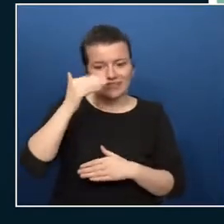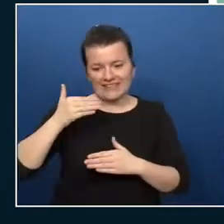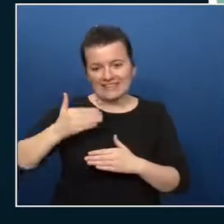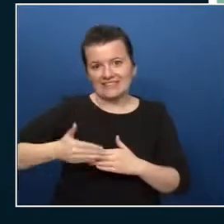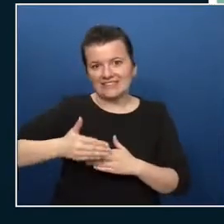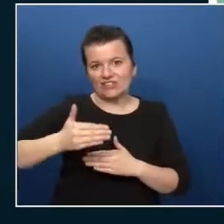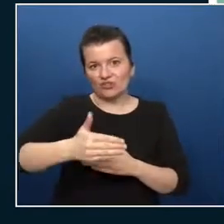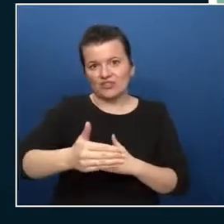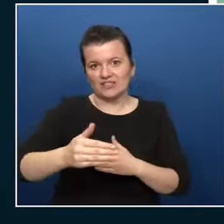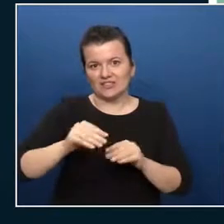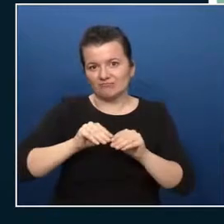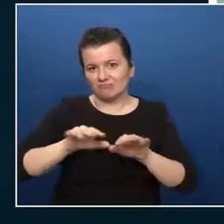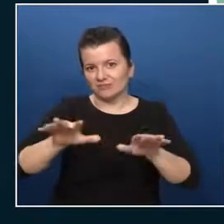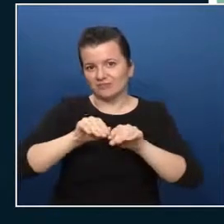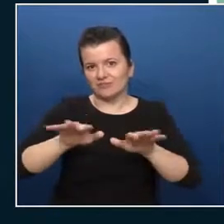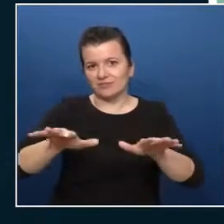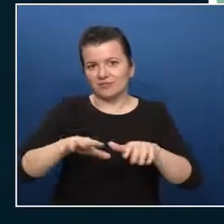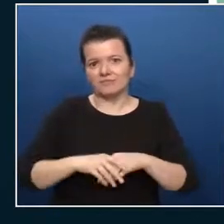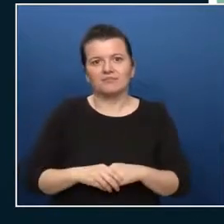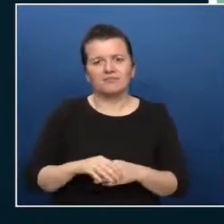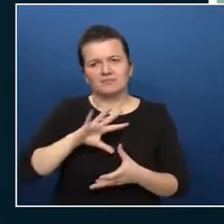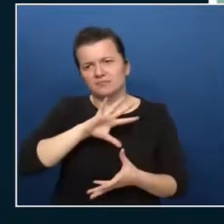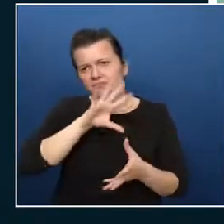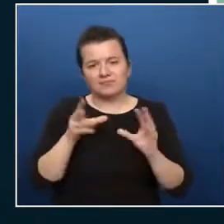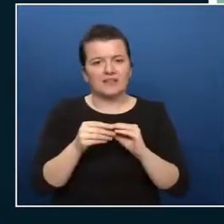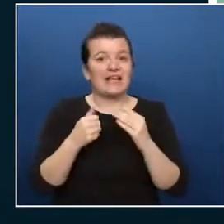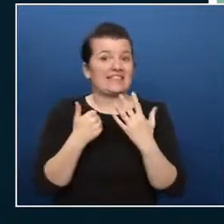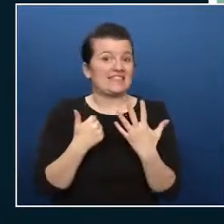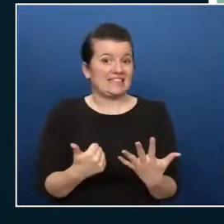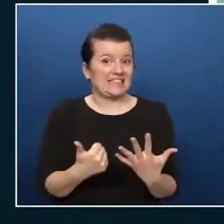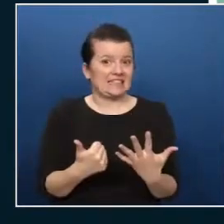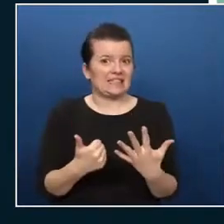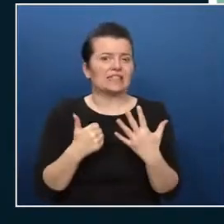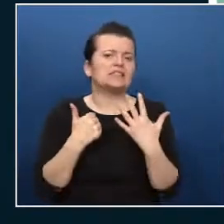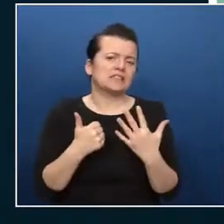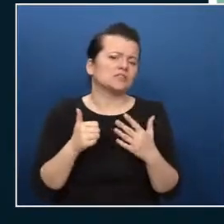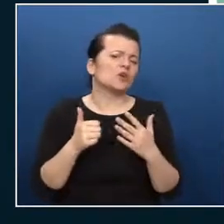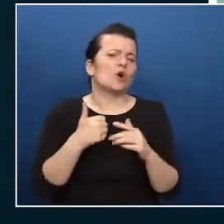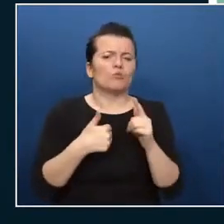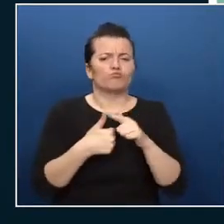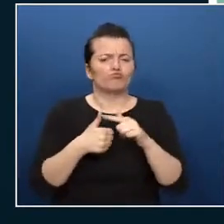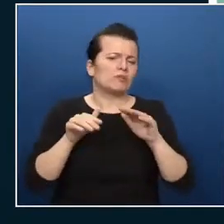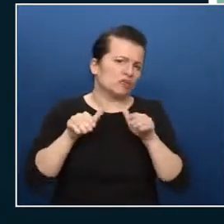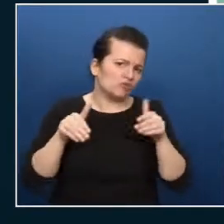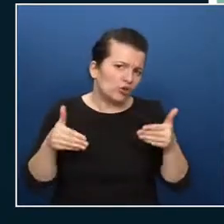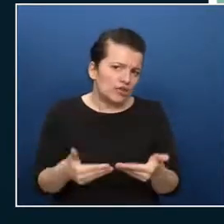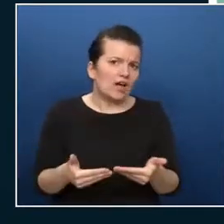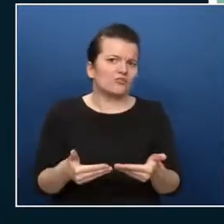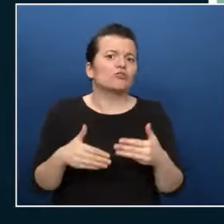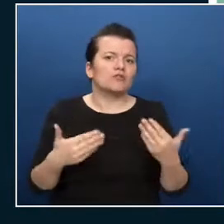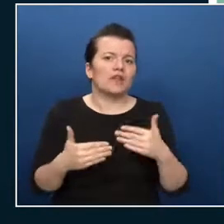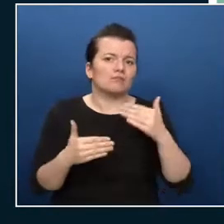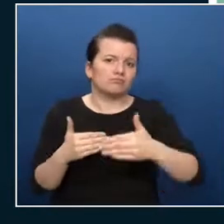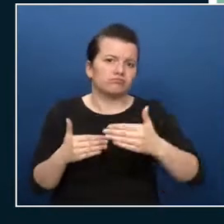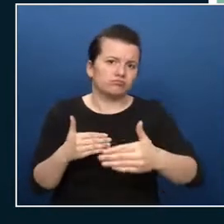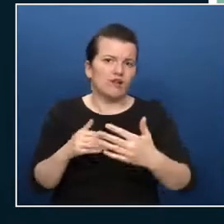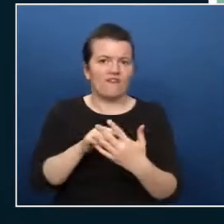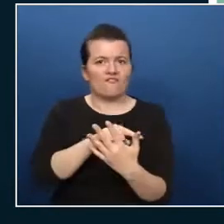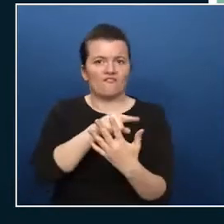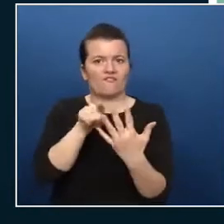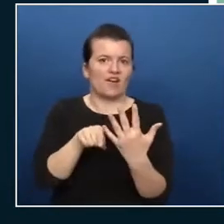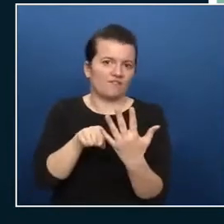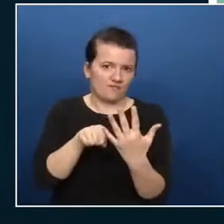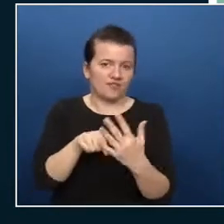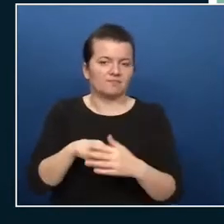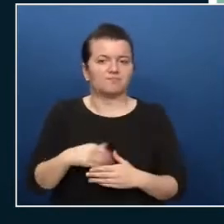consists out of six parts an introduction plus five this is the the tiny URL that will get you to the to the